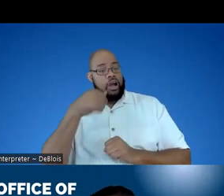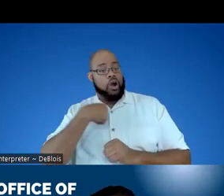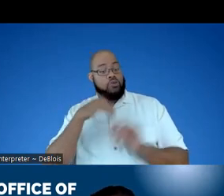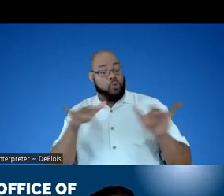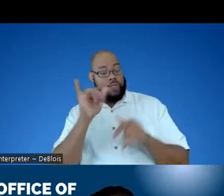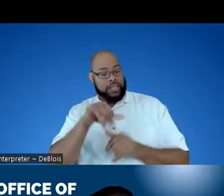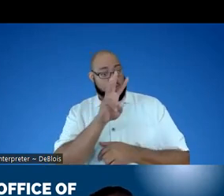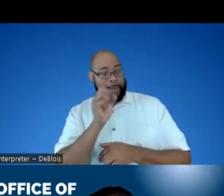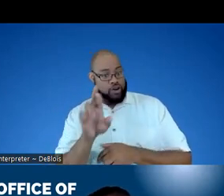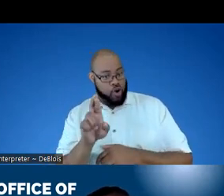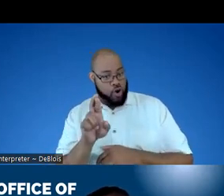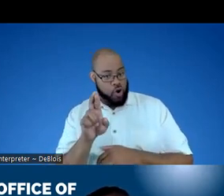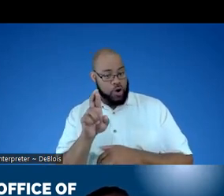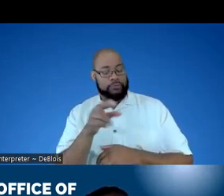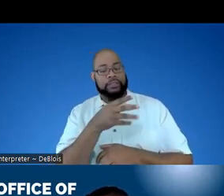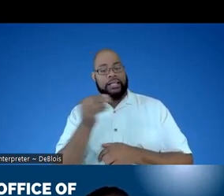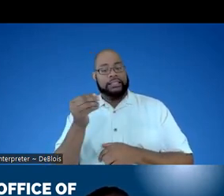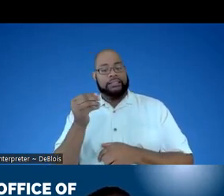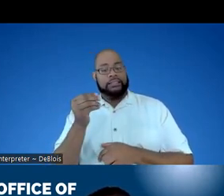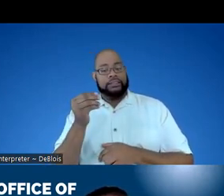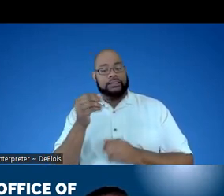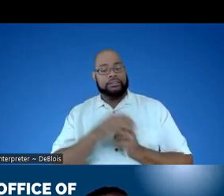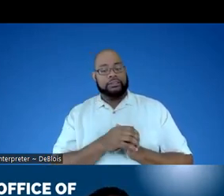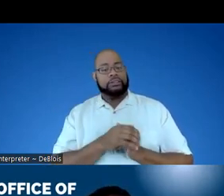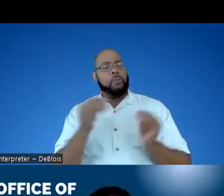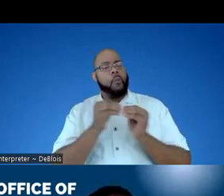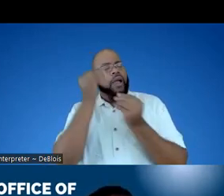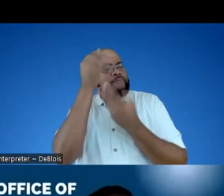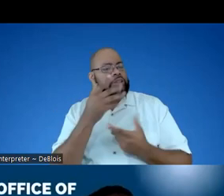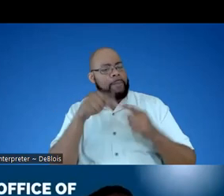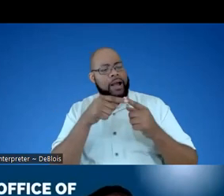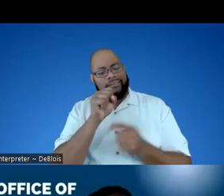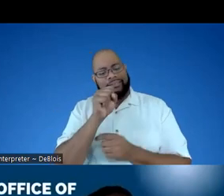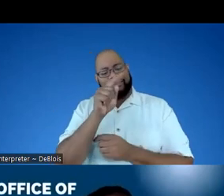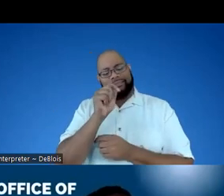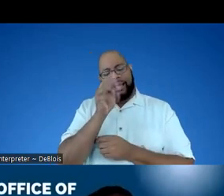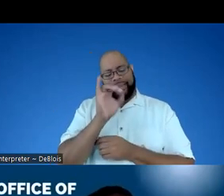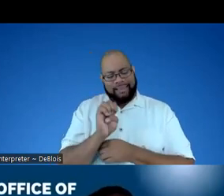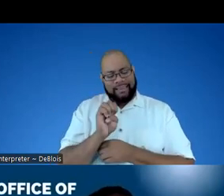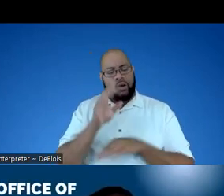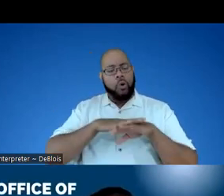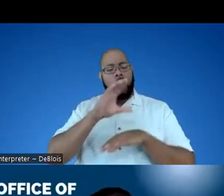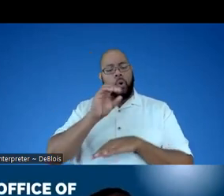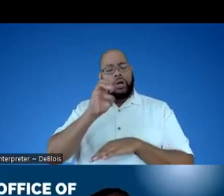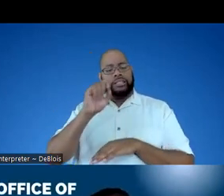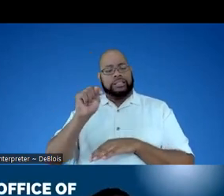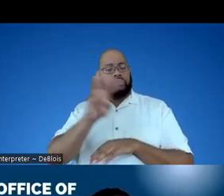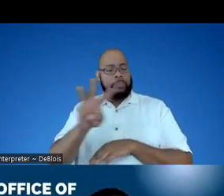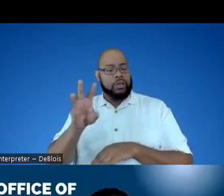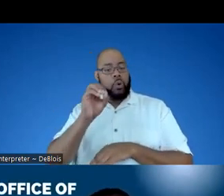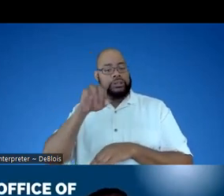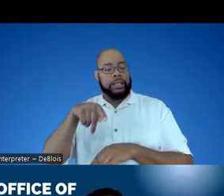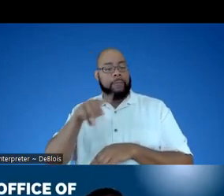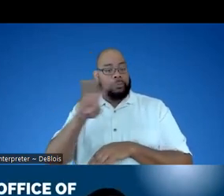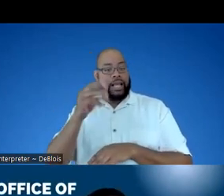of this webinar and some more information about STEMI on OET's website, OSEP's